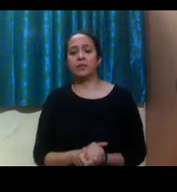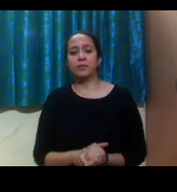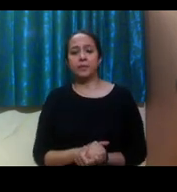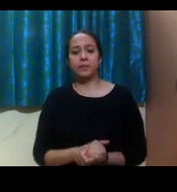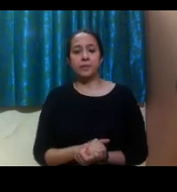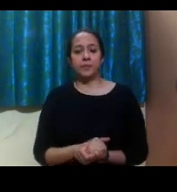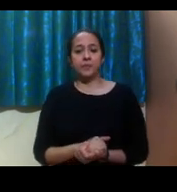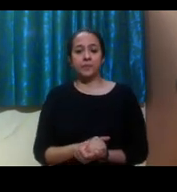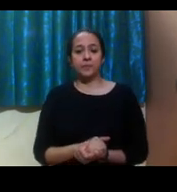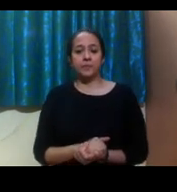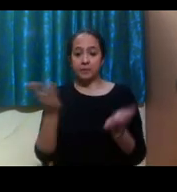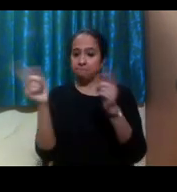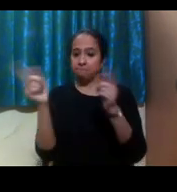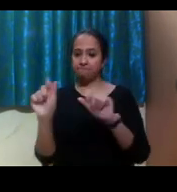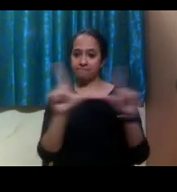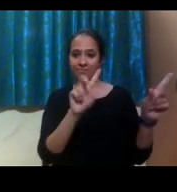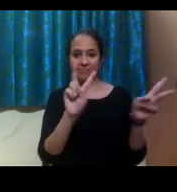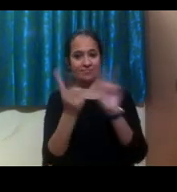Go to the next slide.